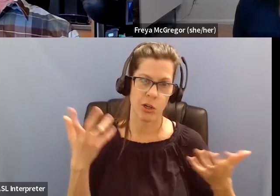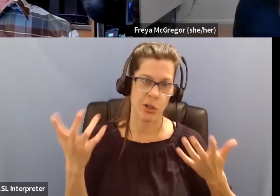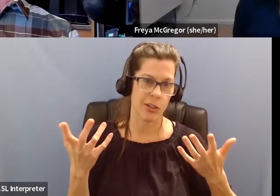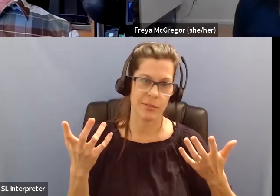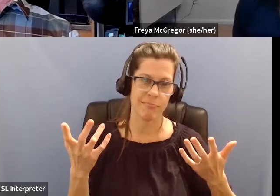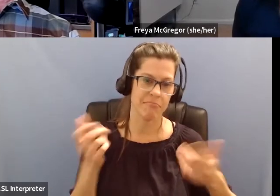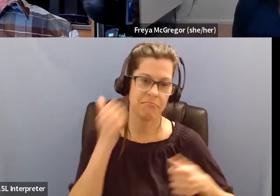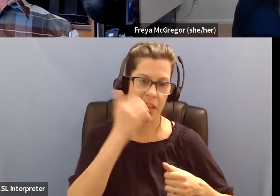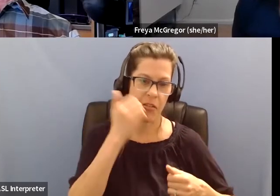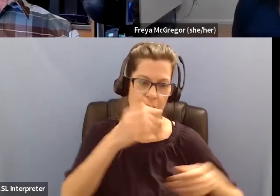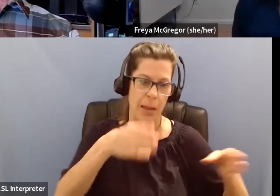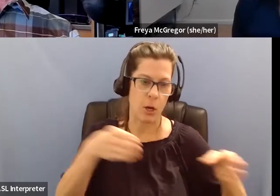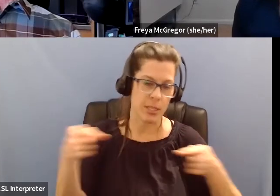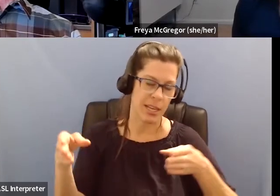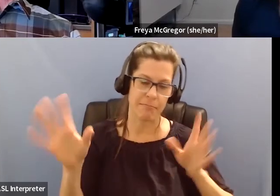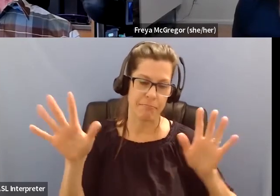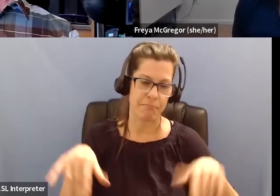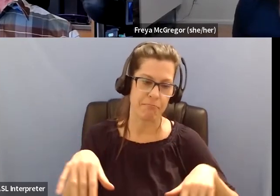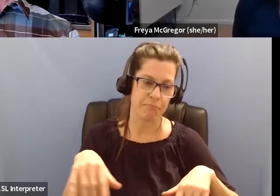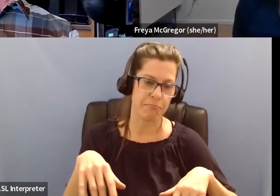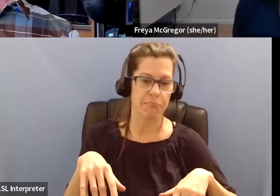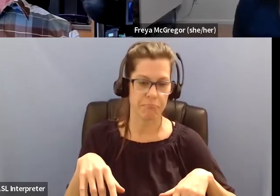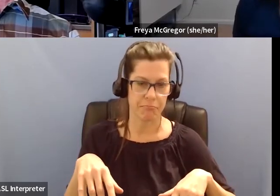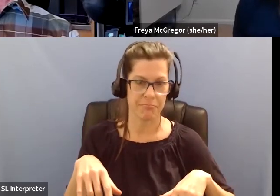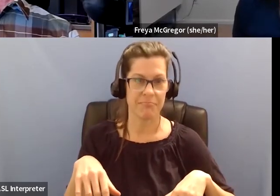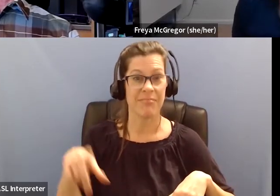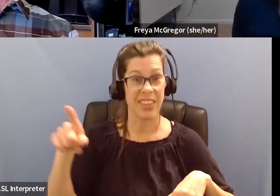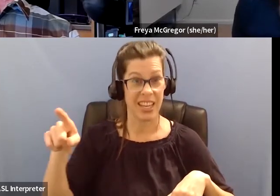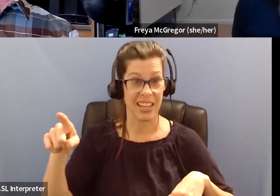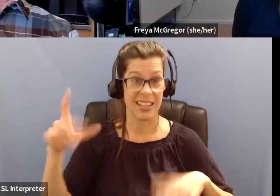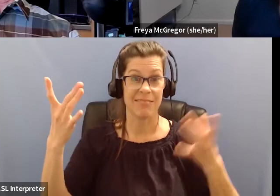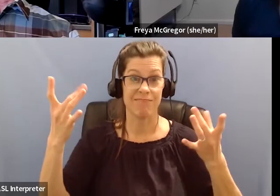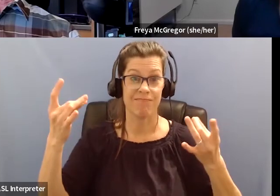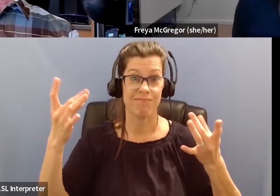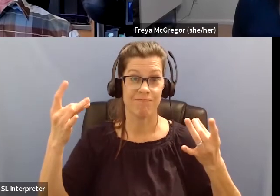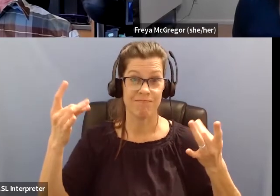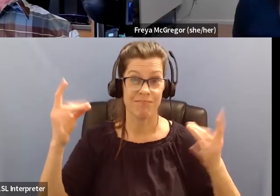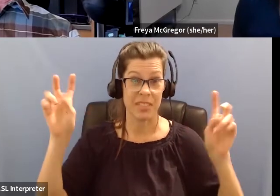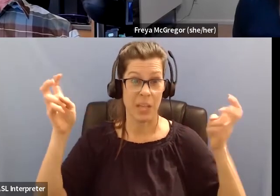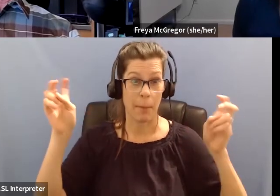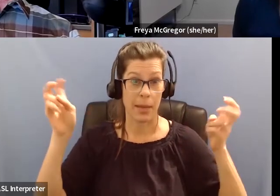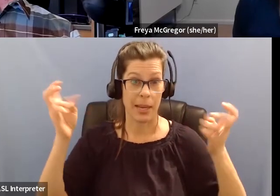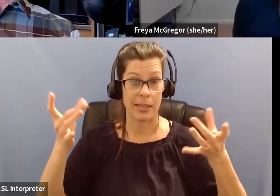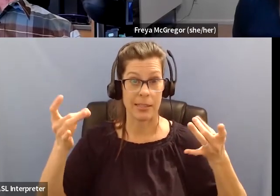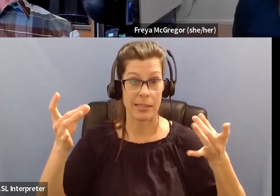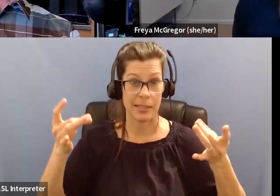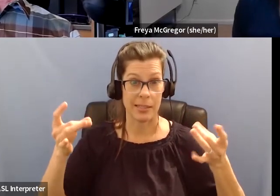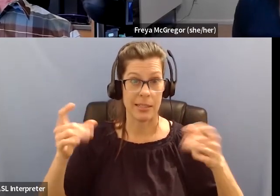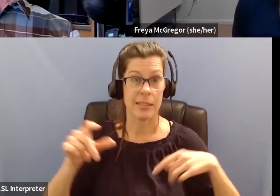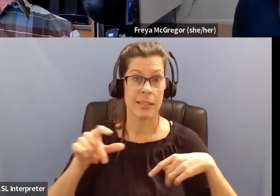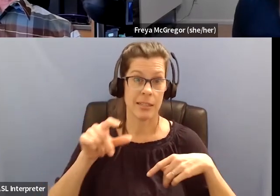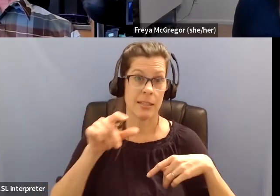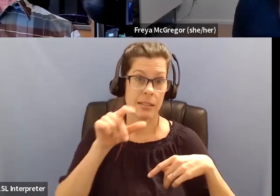But, and this is a huge subject about birding from